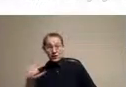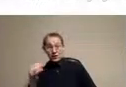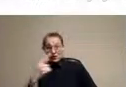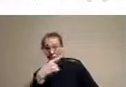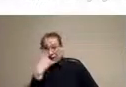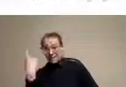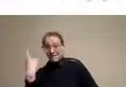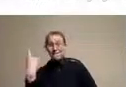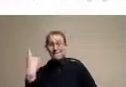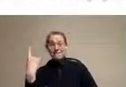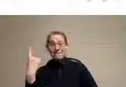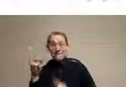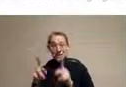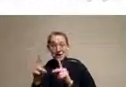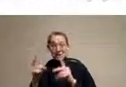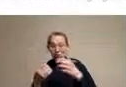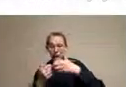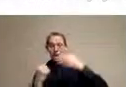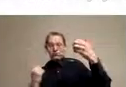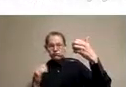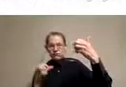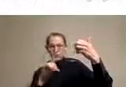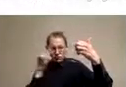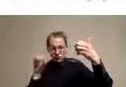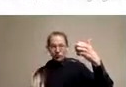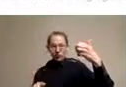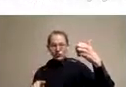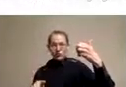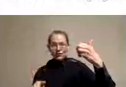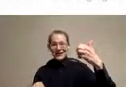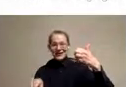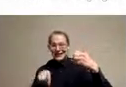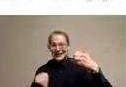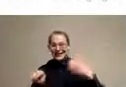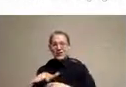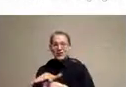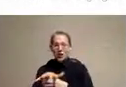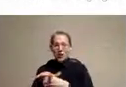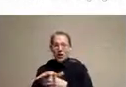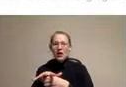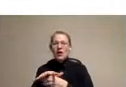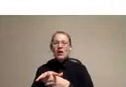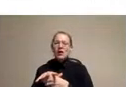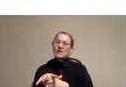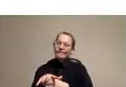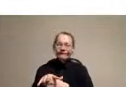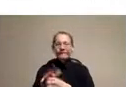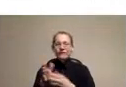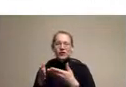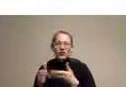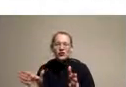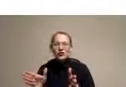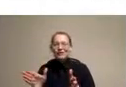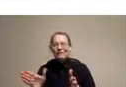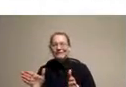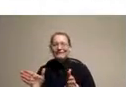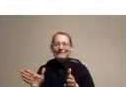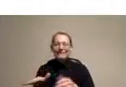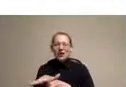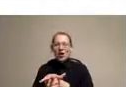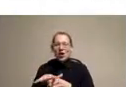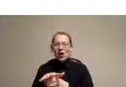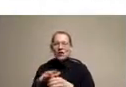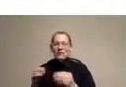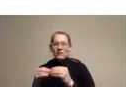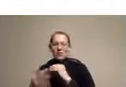parts of Detroit. And those areas where black Americans live can remain concentrated areas where there's poorer health. So this actually map on the left